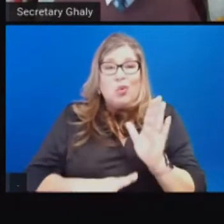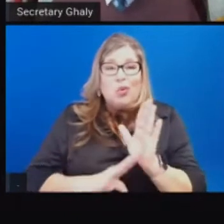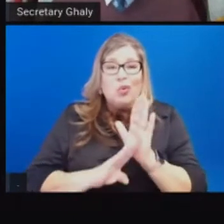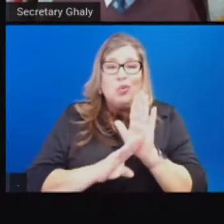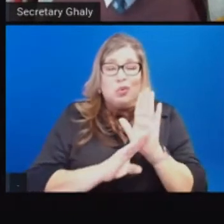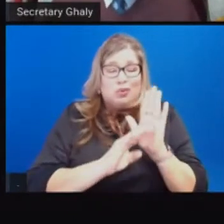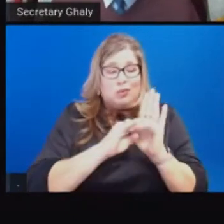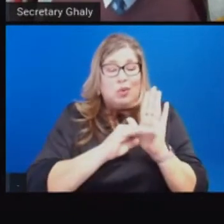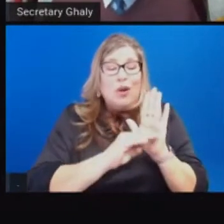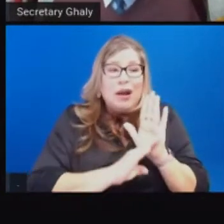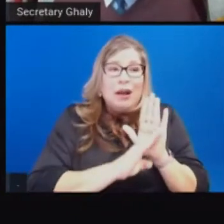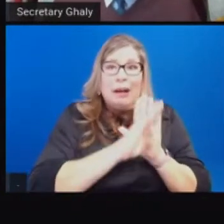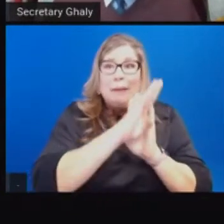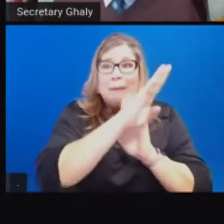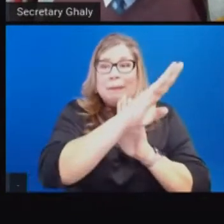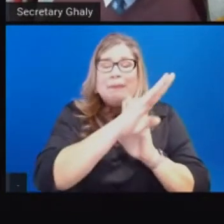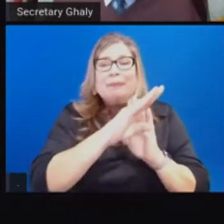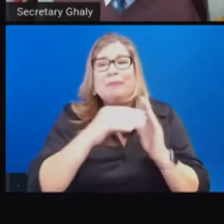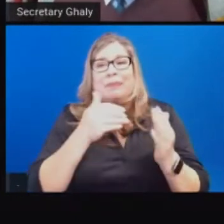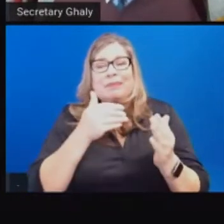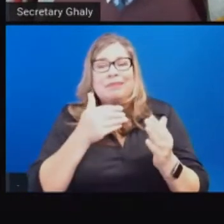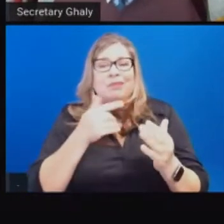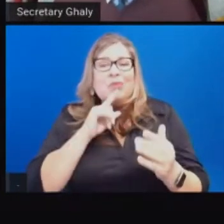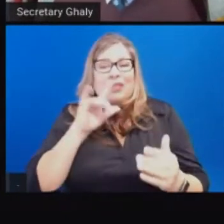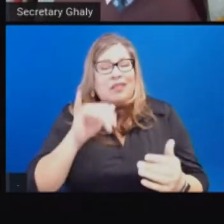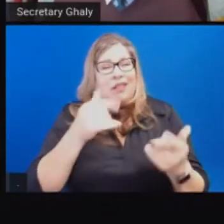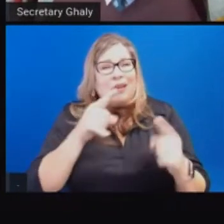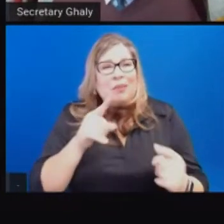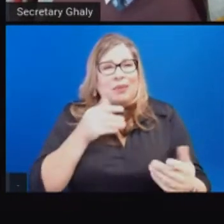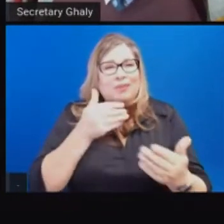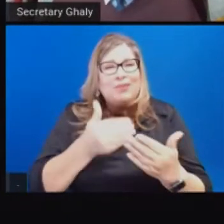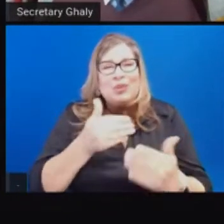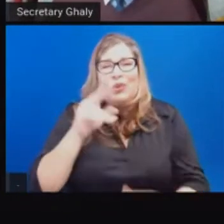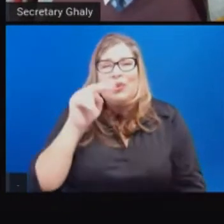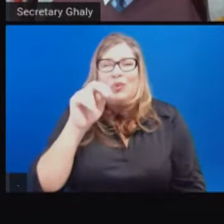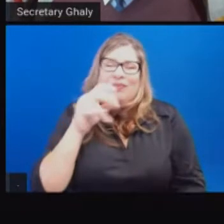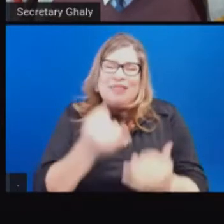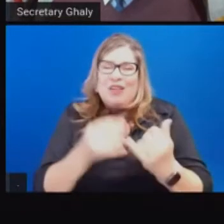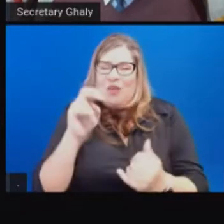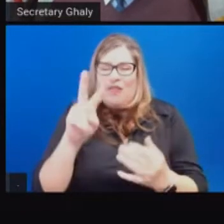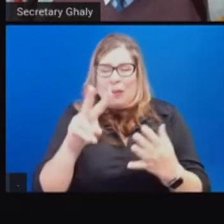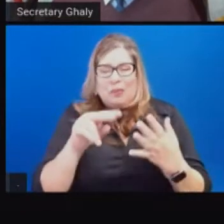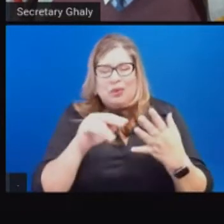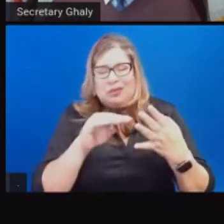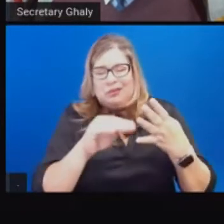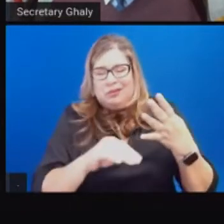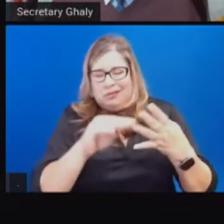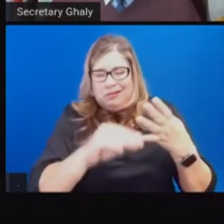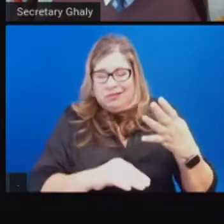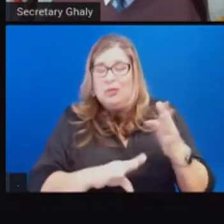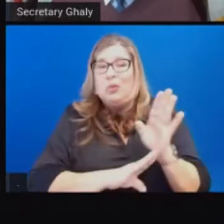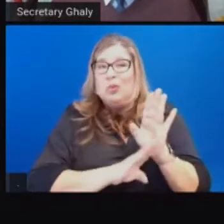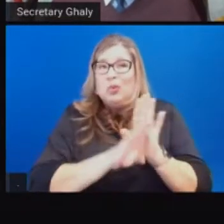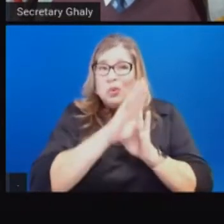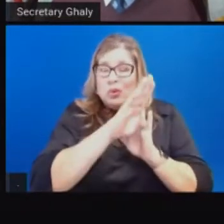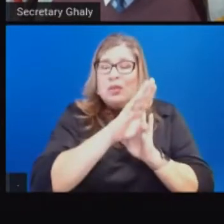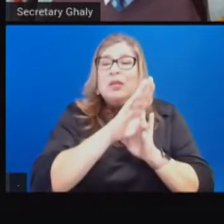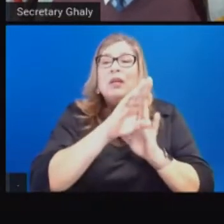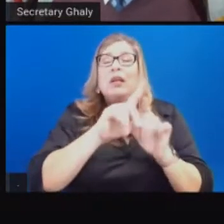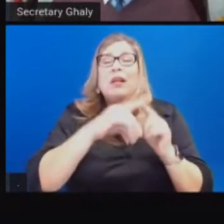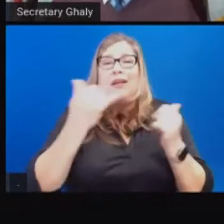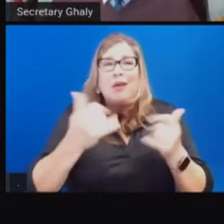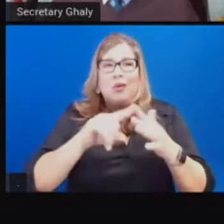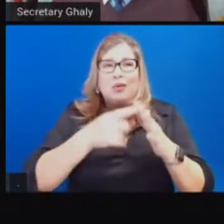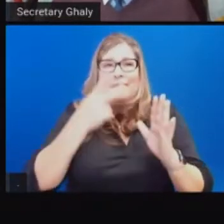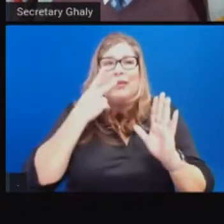towards the sort of middle and end of November, and then beginning to see some decrease now